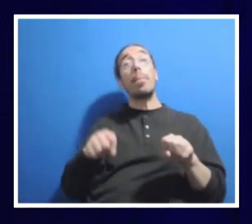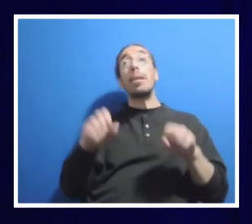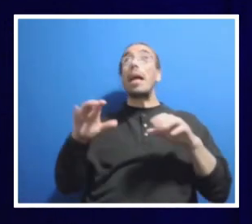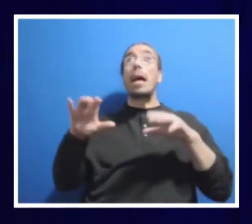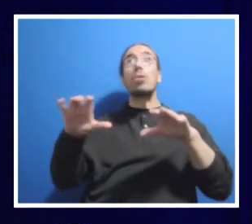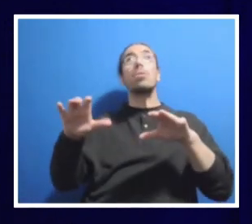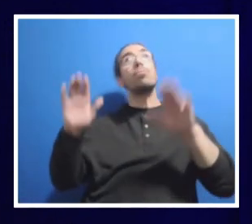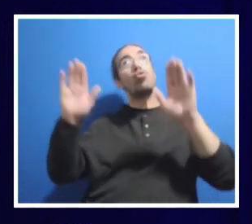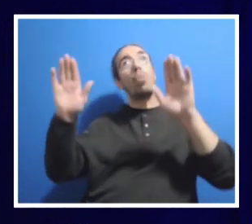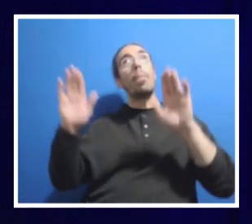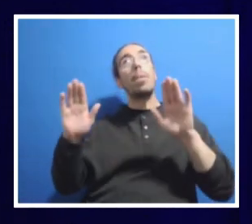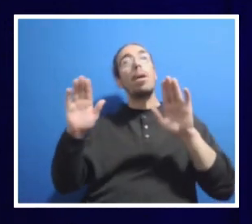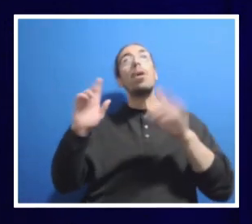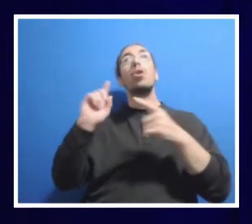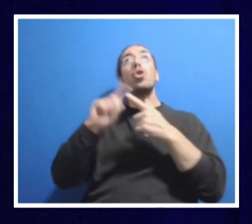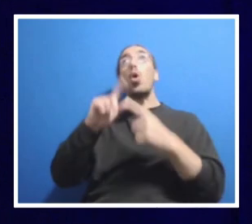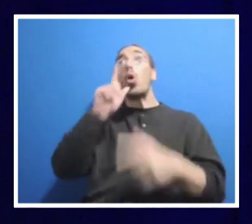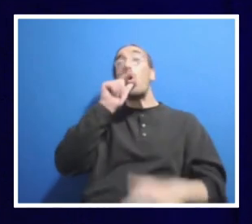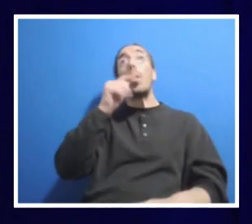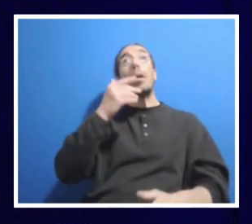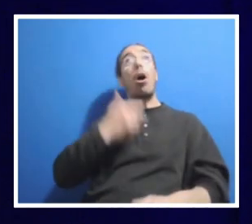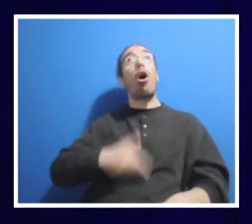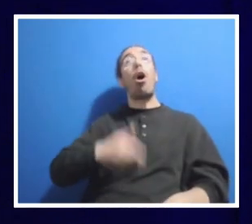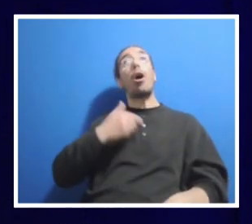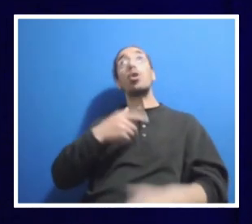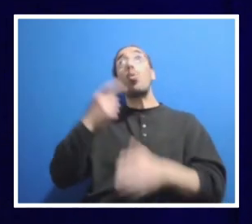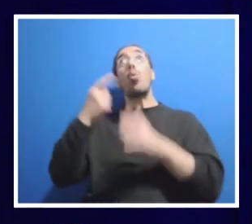to who we are and to what we are.